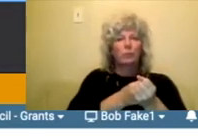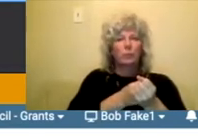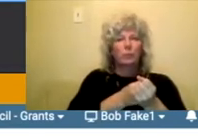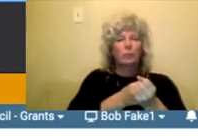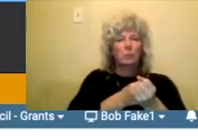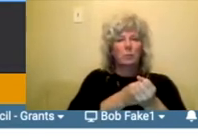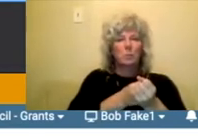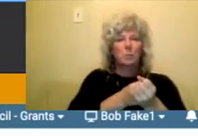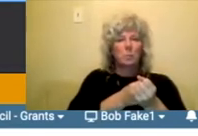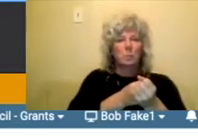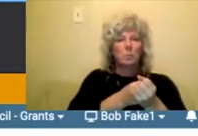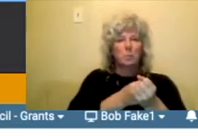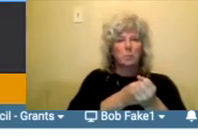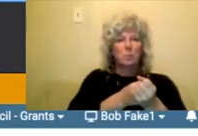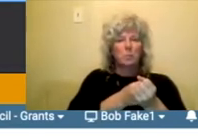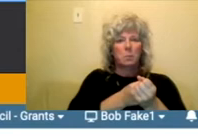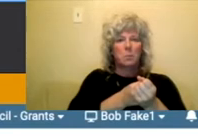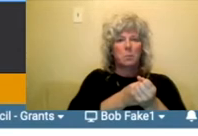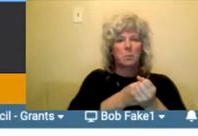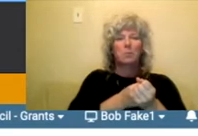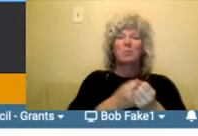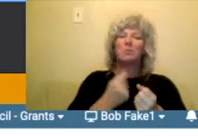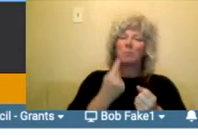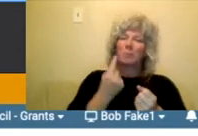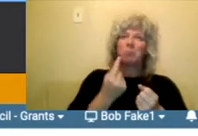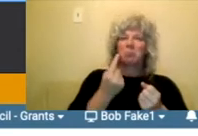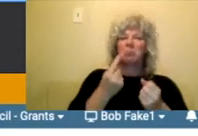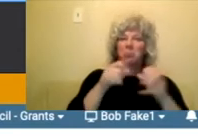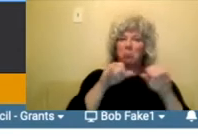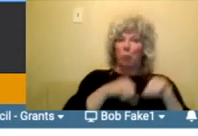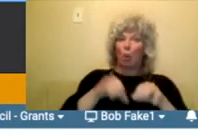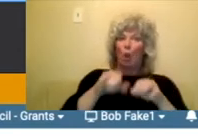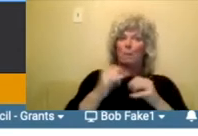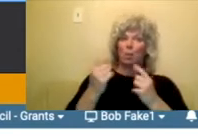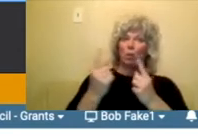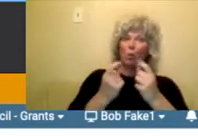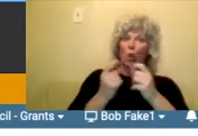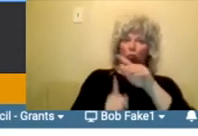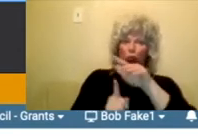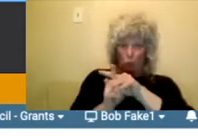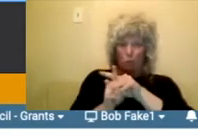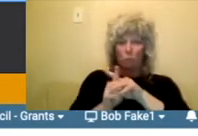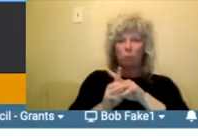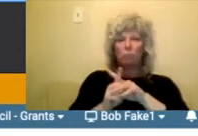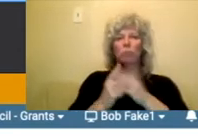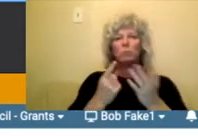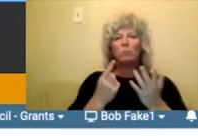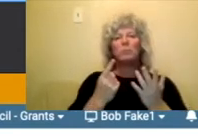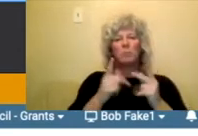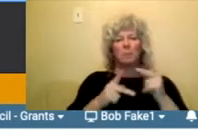so, uh, one of the common sort of questions is, can it include, um,